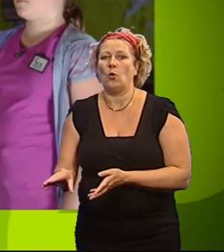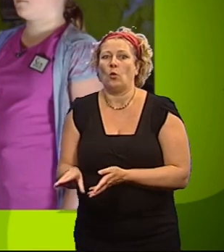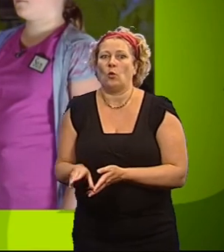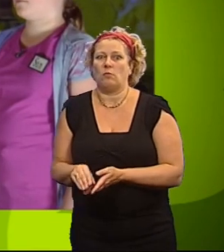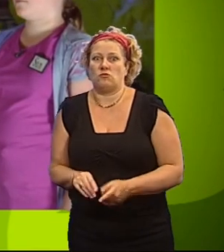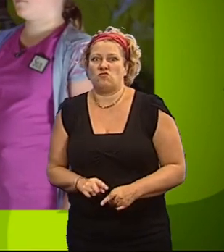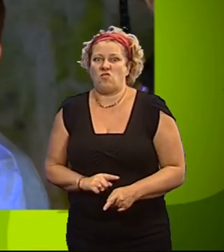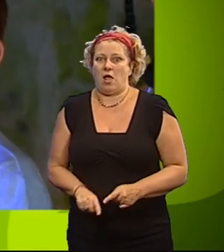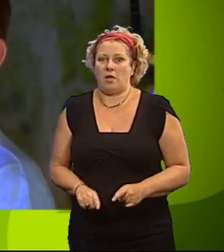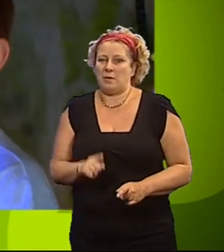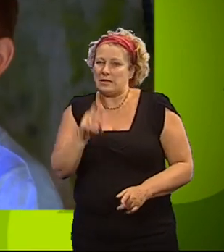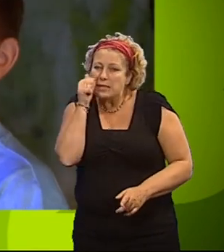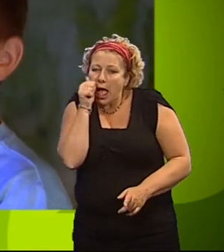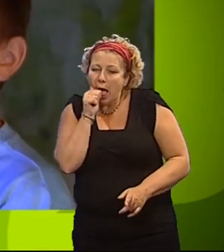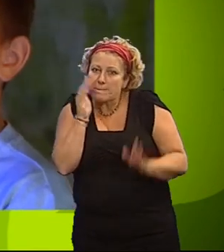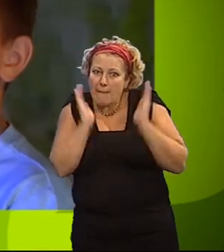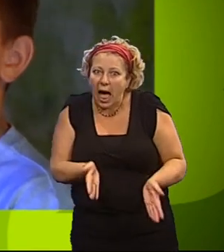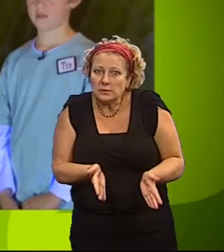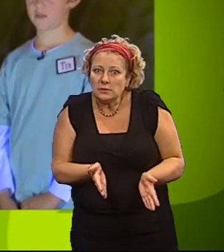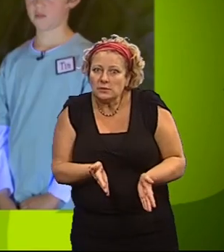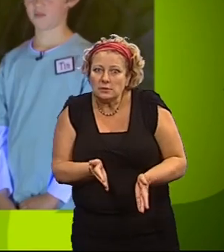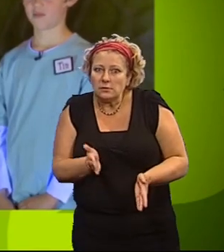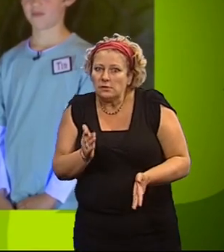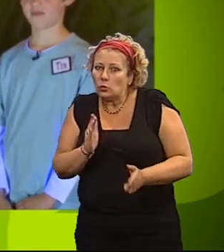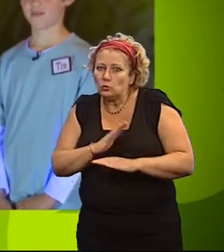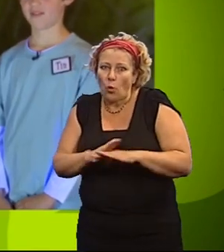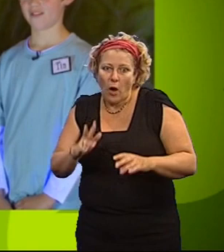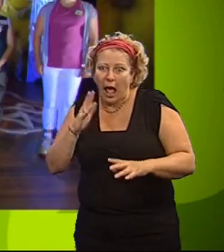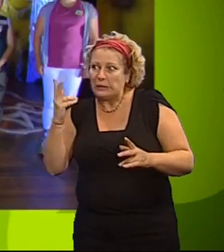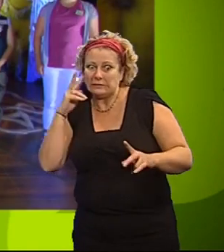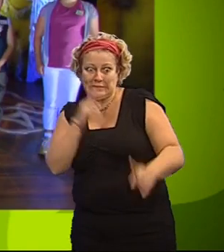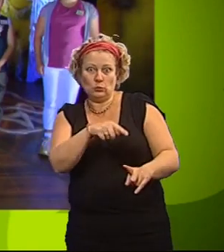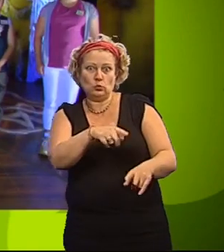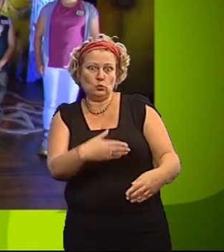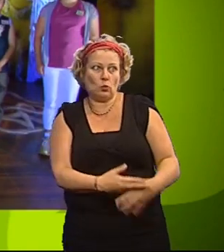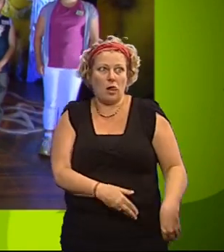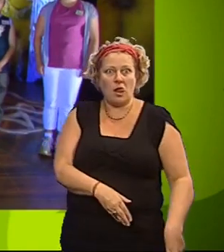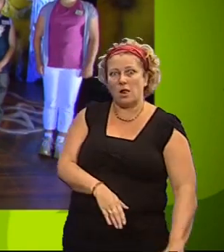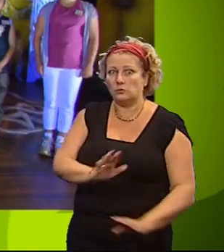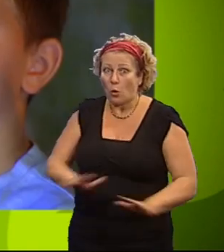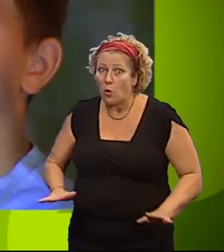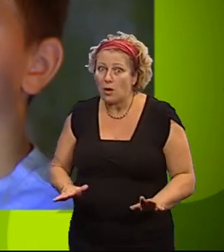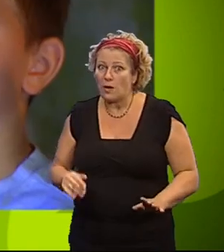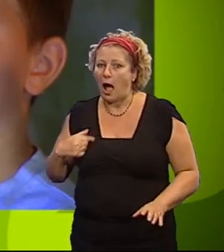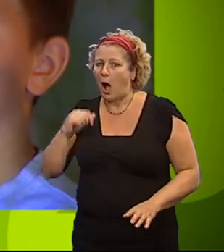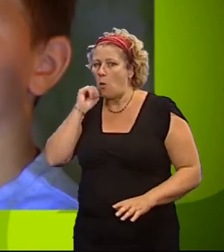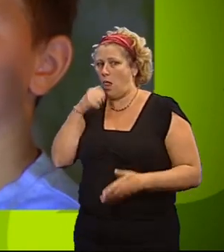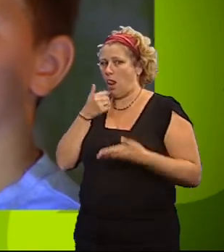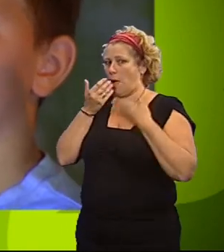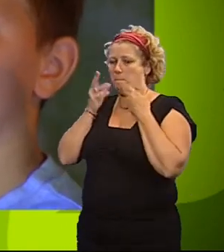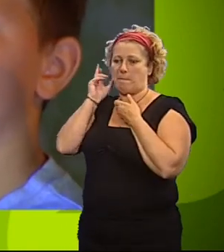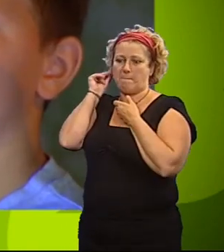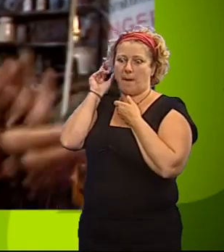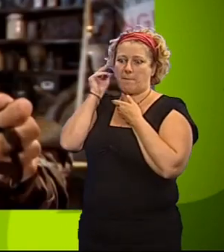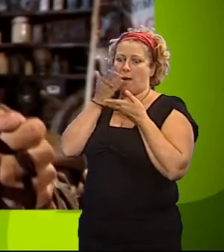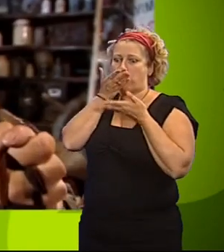Remember, you must be sly. Don't let anyone spot what you are doing. I will continue to guide you through your whispered limp.